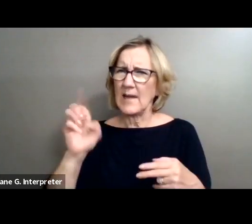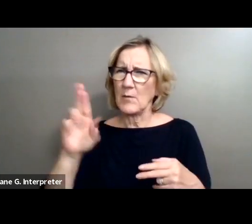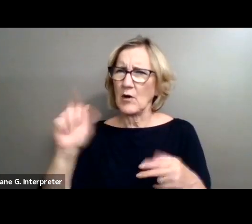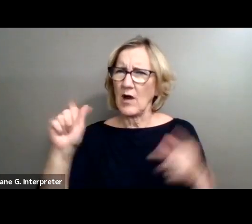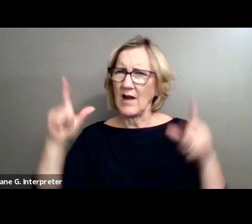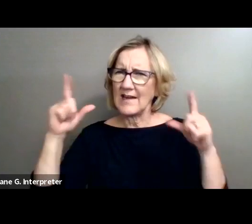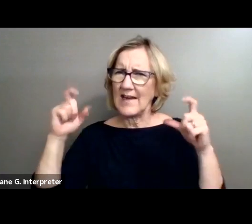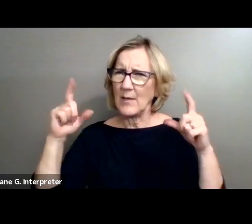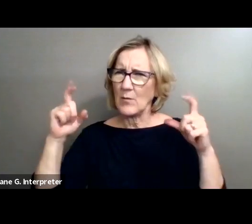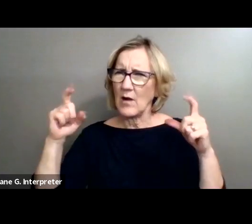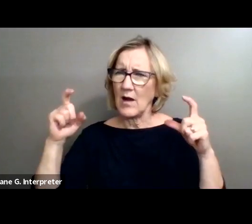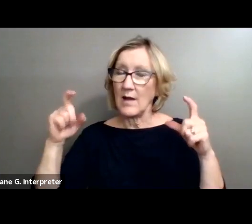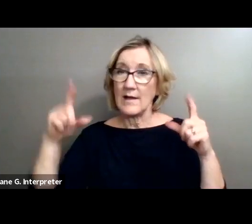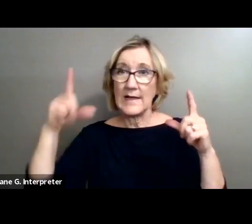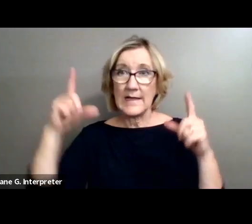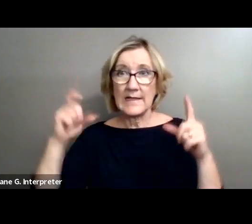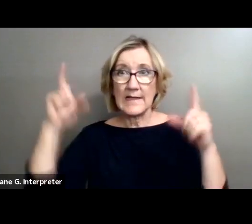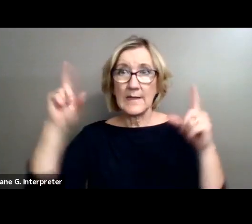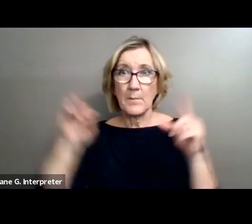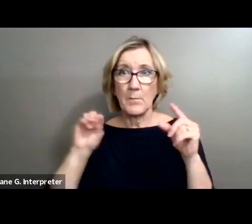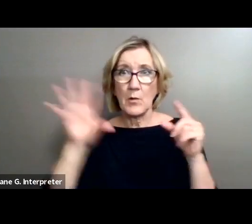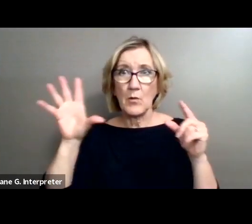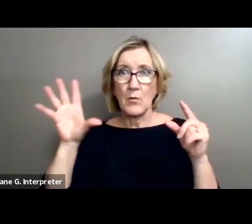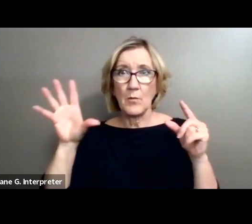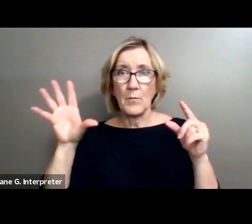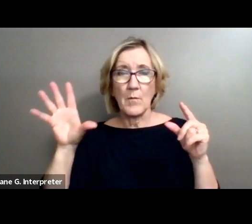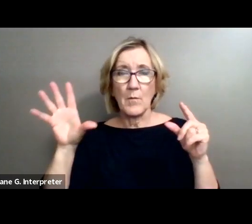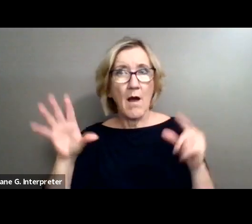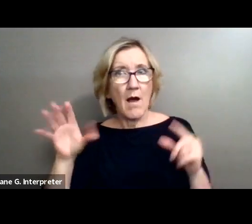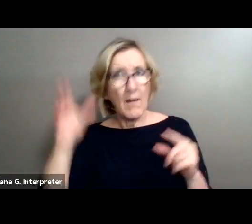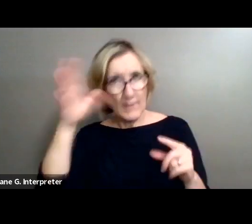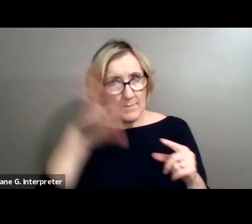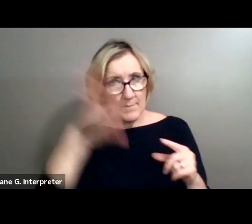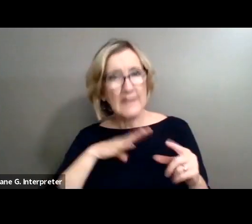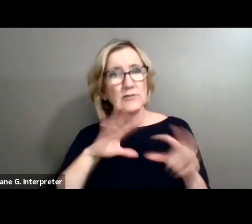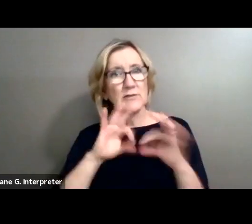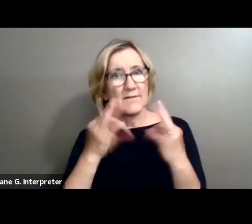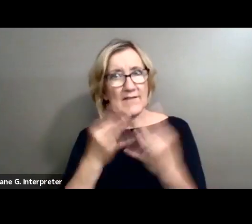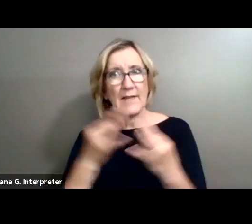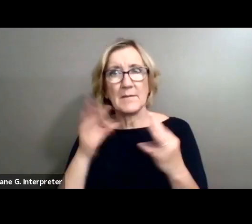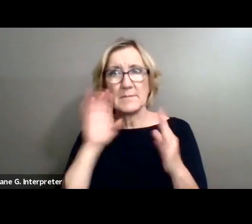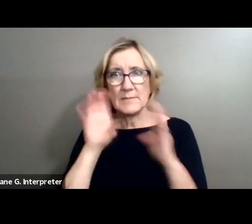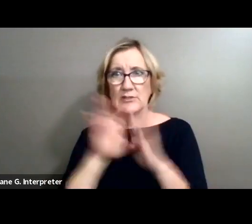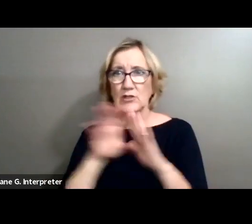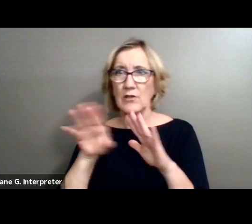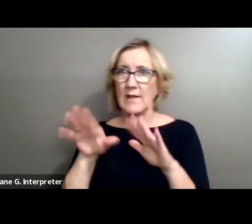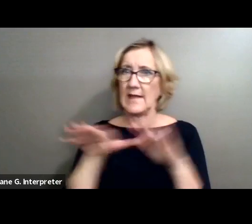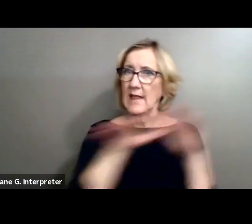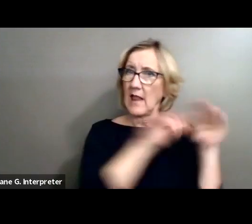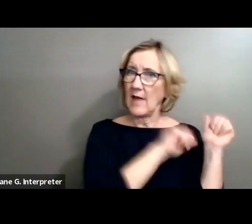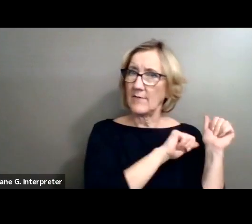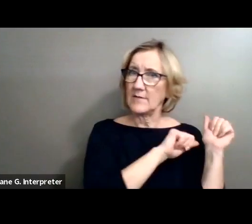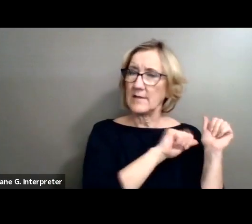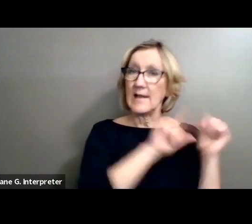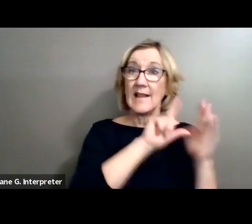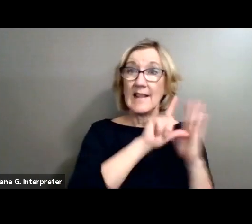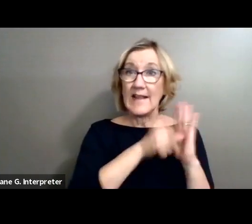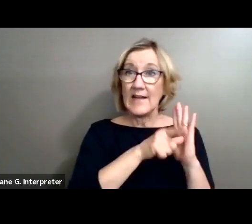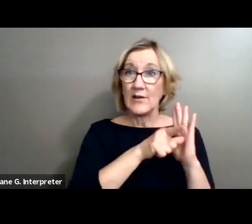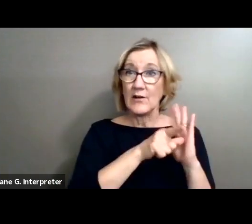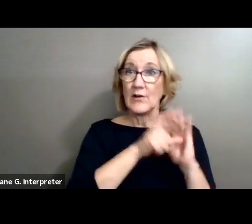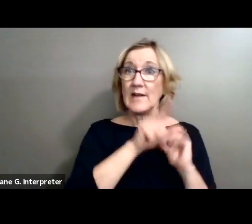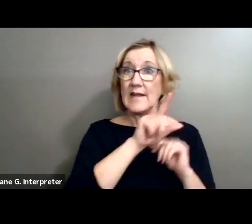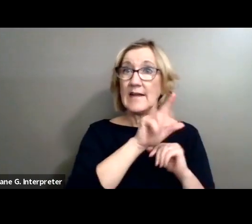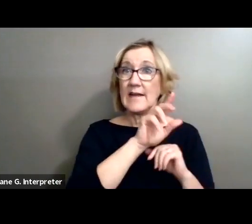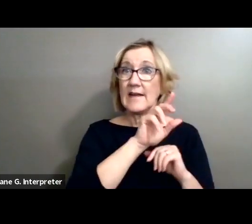Lenox. Click. Boom. The man took the family's picture and left. Later, he returned with a photograph that